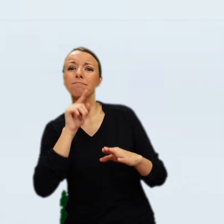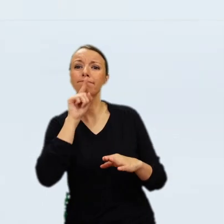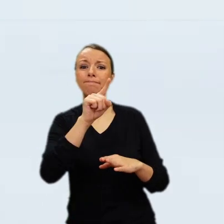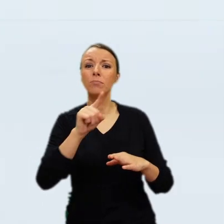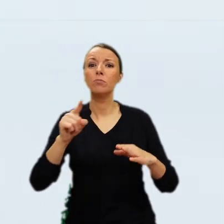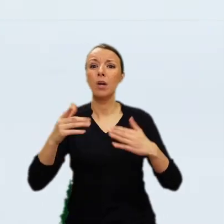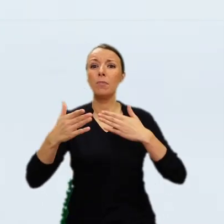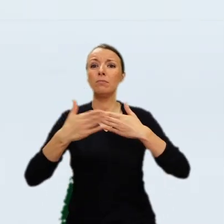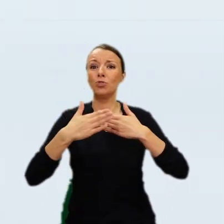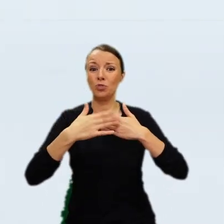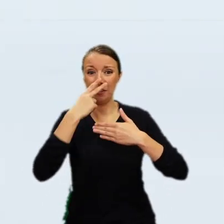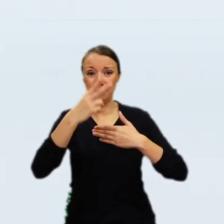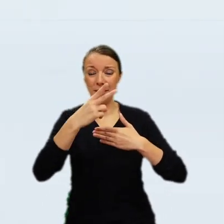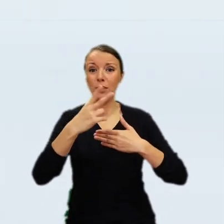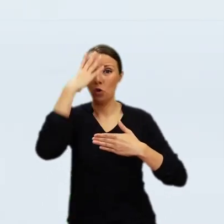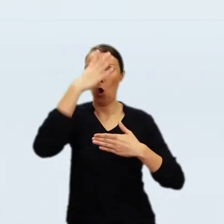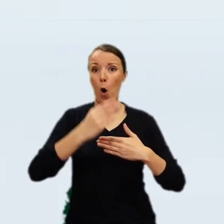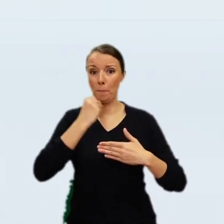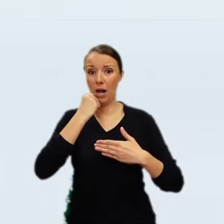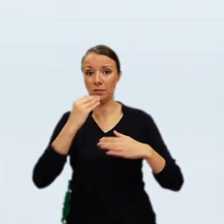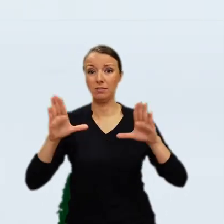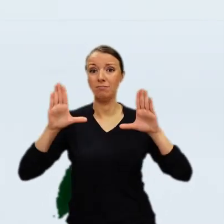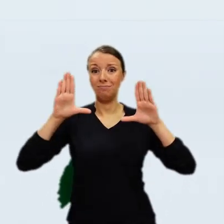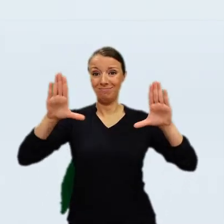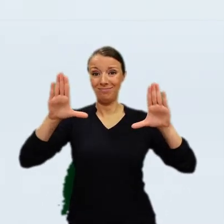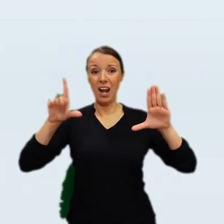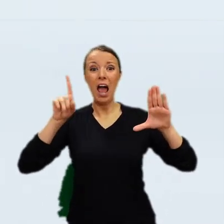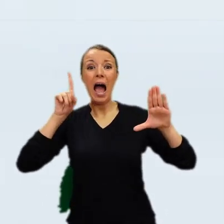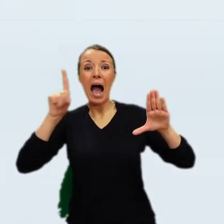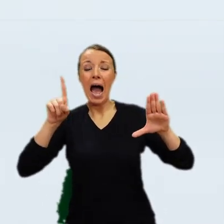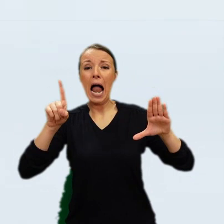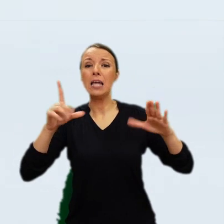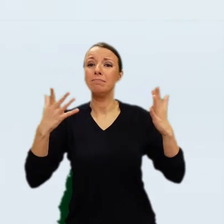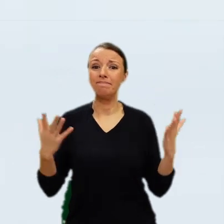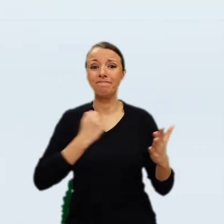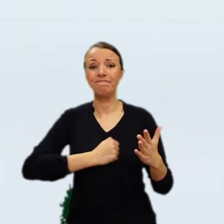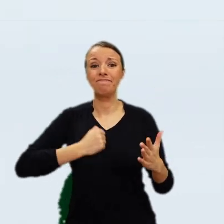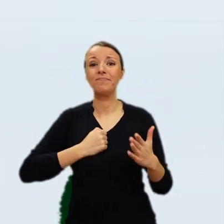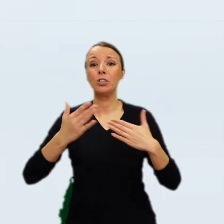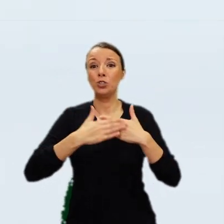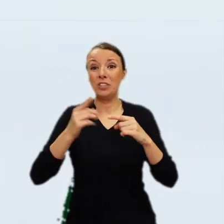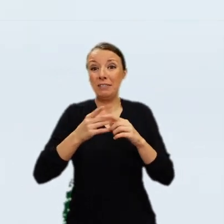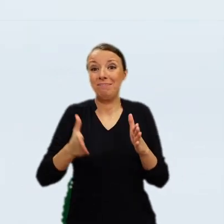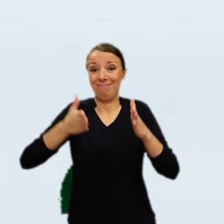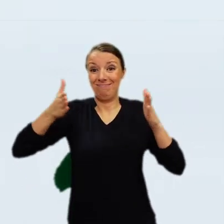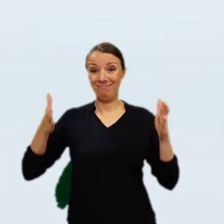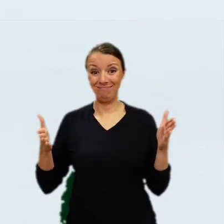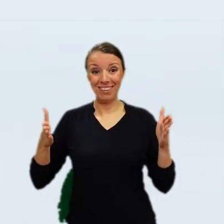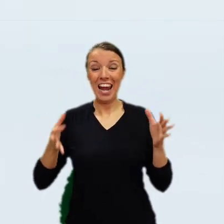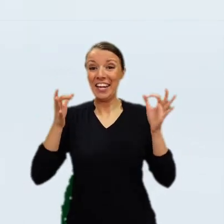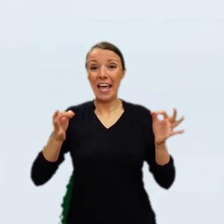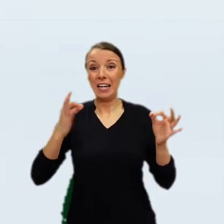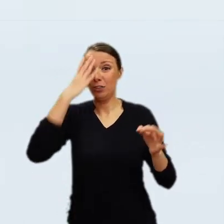from the first floor antechamber of the Wazienki Palace in preparation for their shipment. The paintings were placed in 13